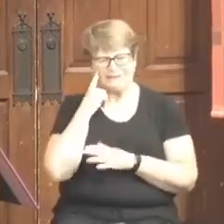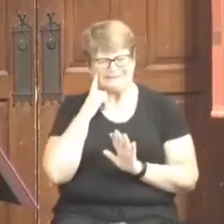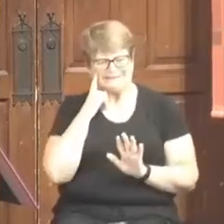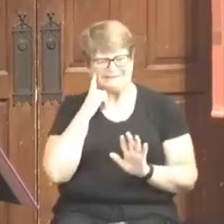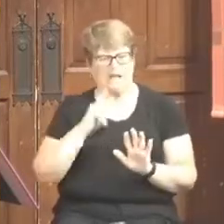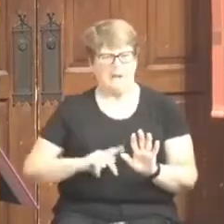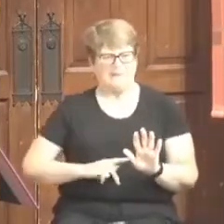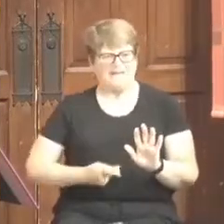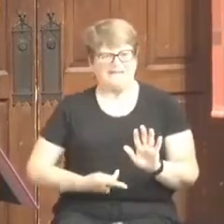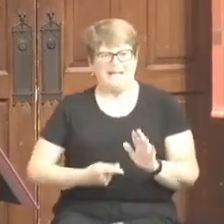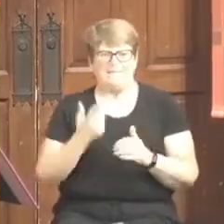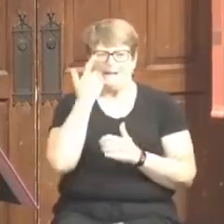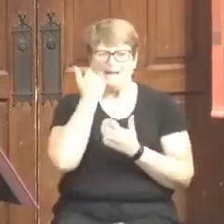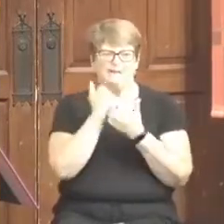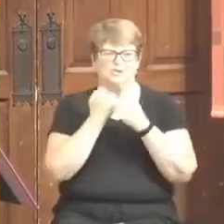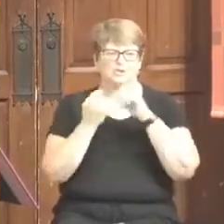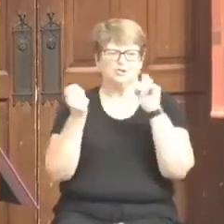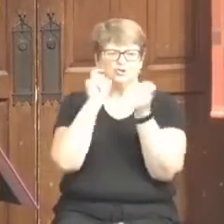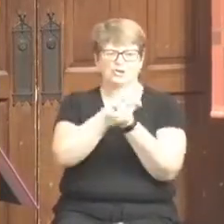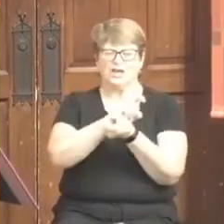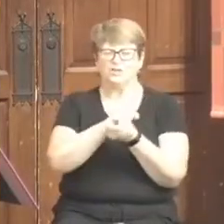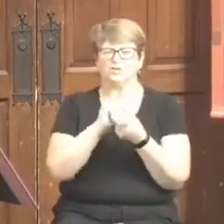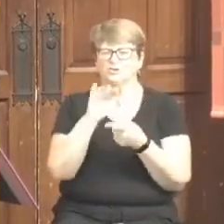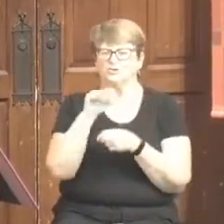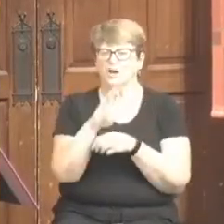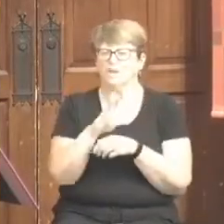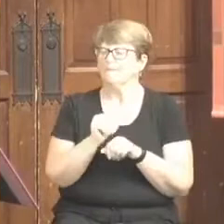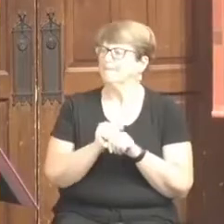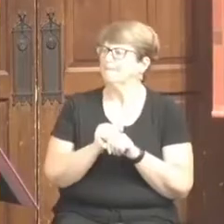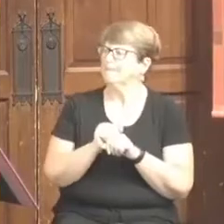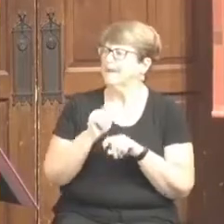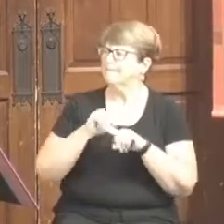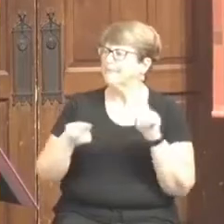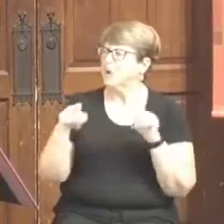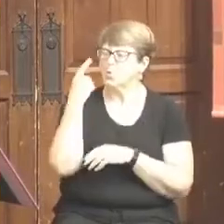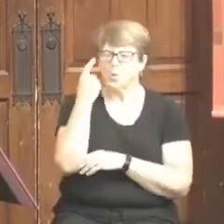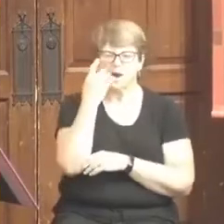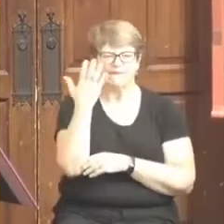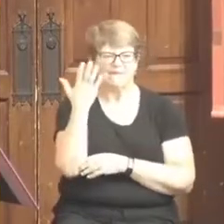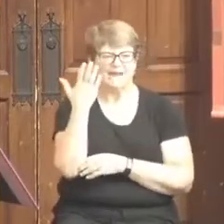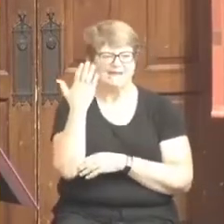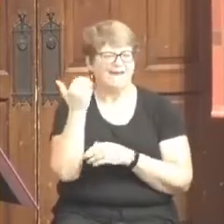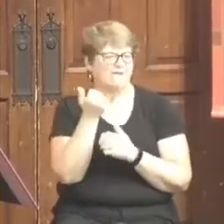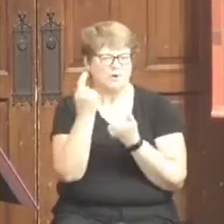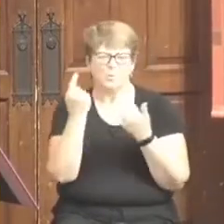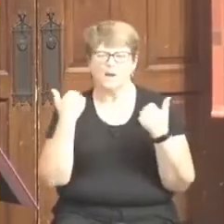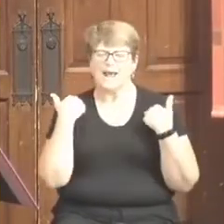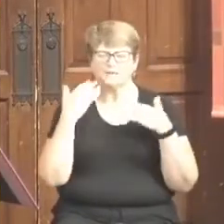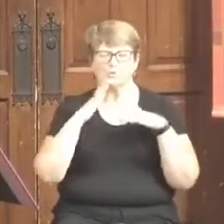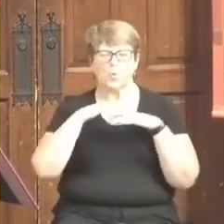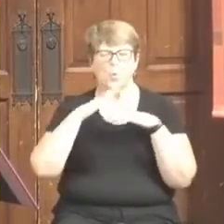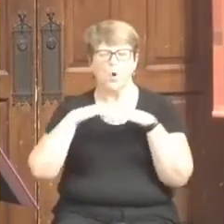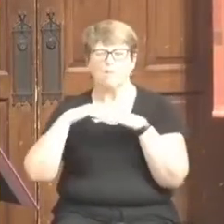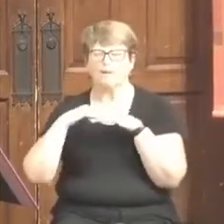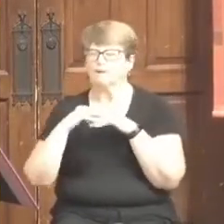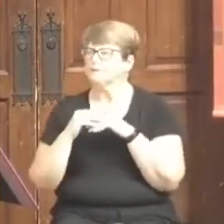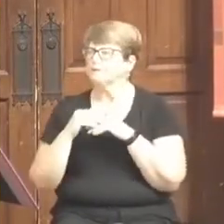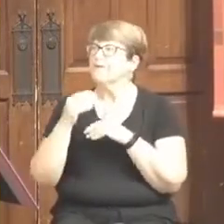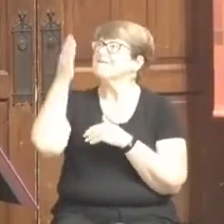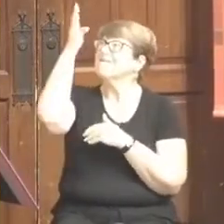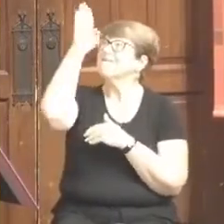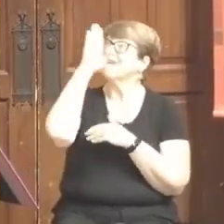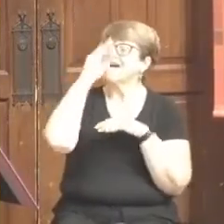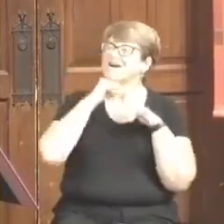But one of the things I continued to preach about here was that everybody has a calling. Everybody is called by God